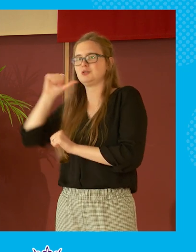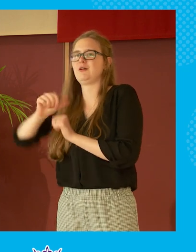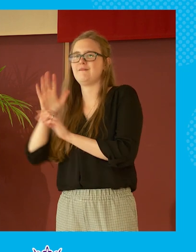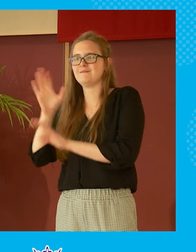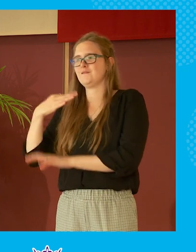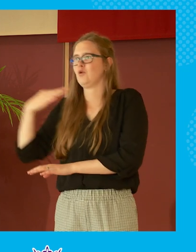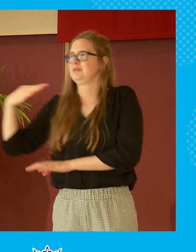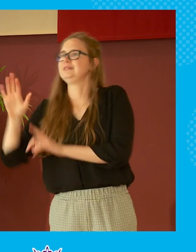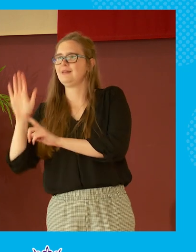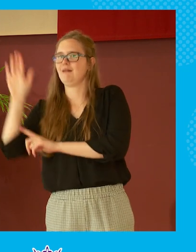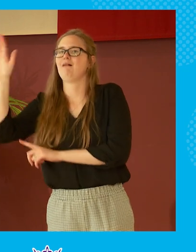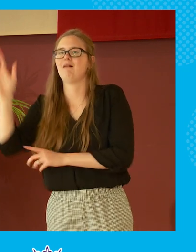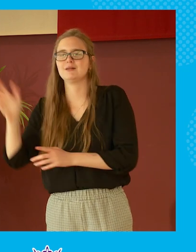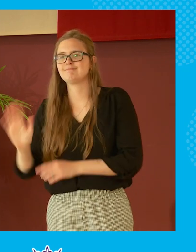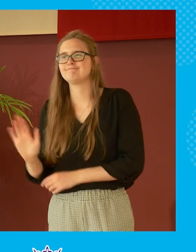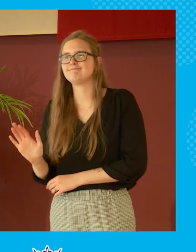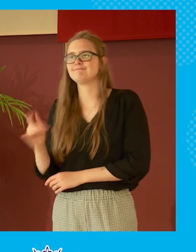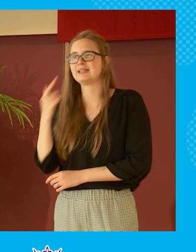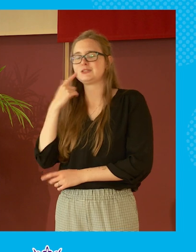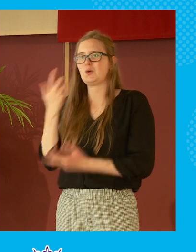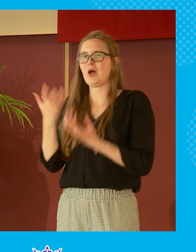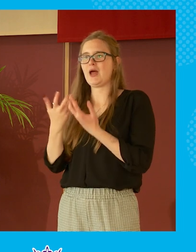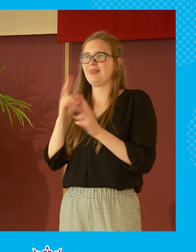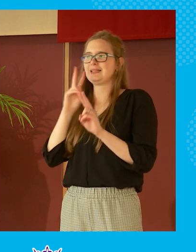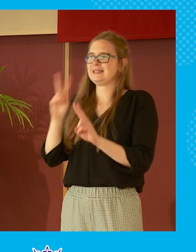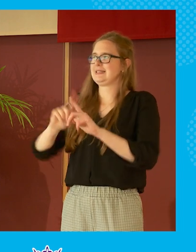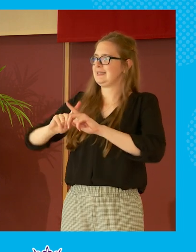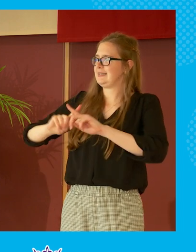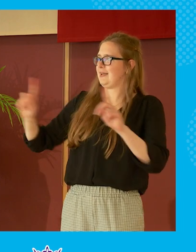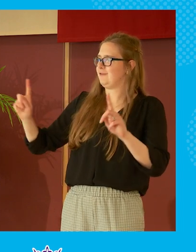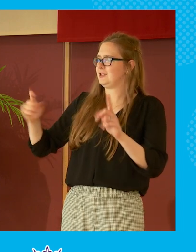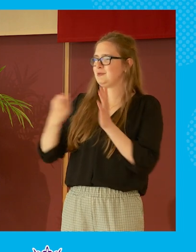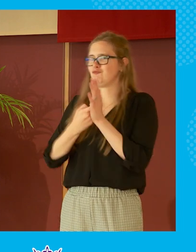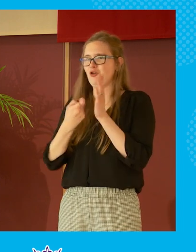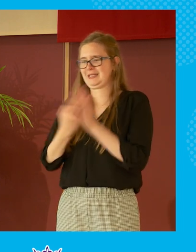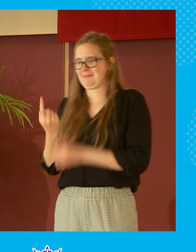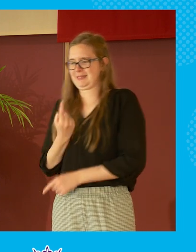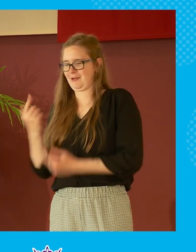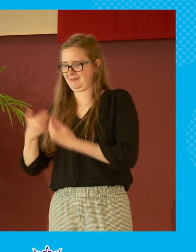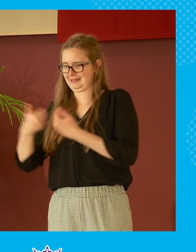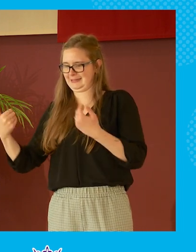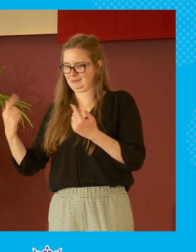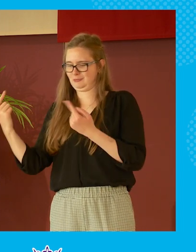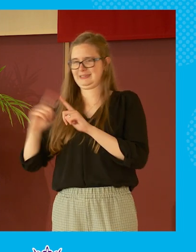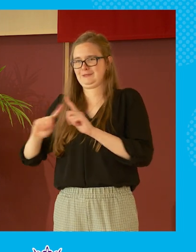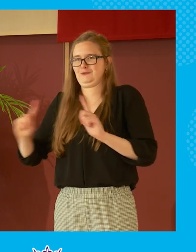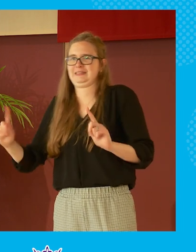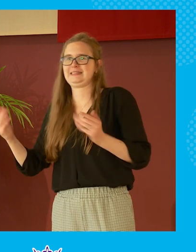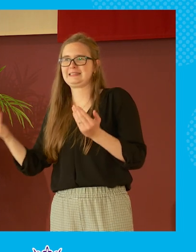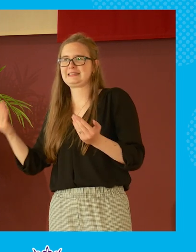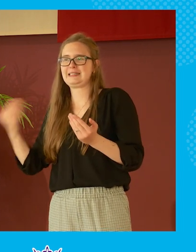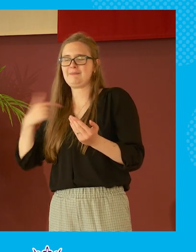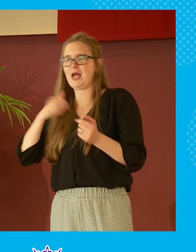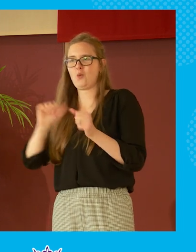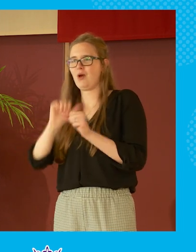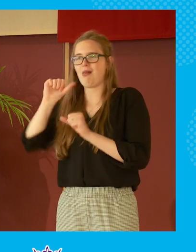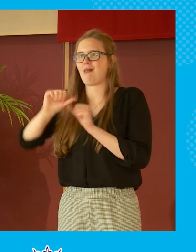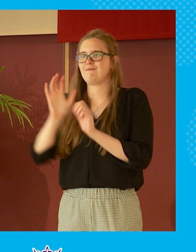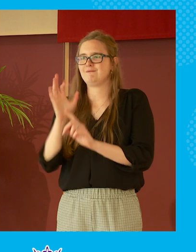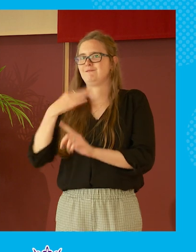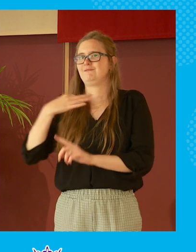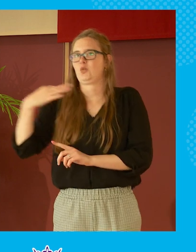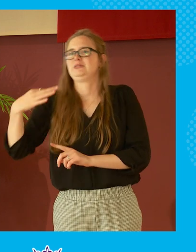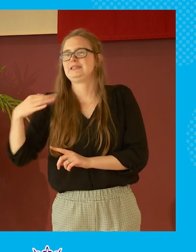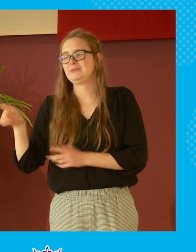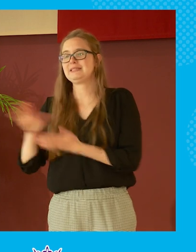you i mean i don't know what that says about the difference between roddy and i but you know i wouldn't put myself forward the way he's